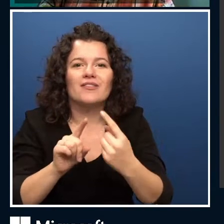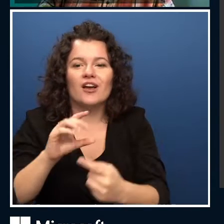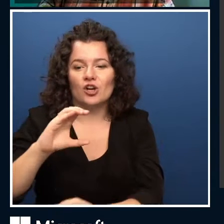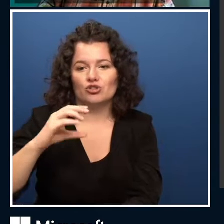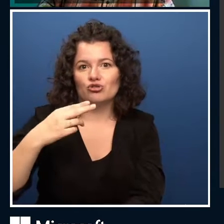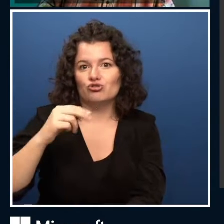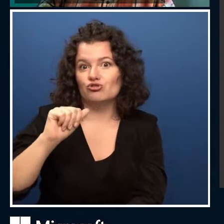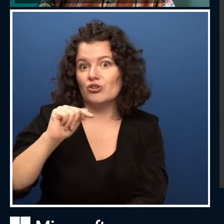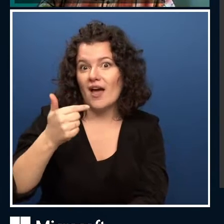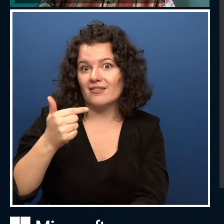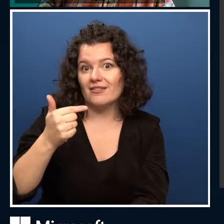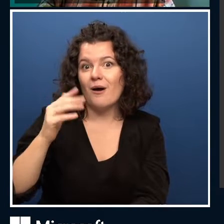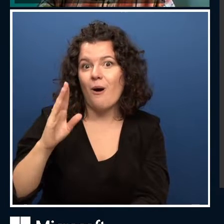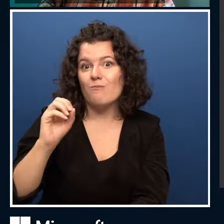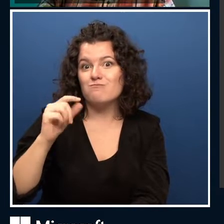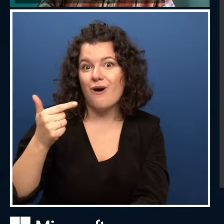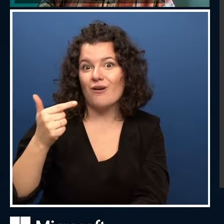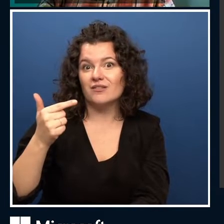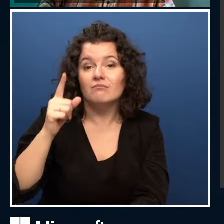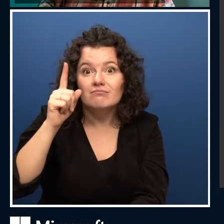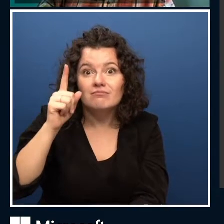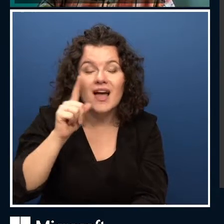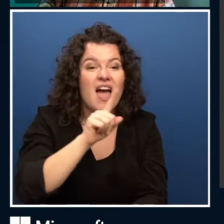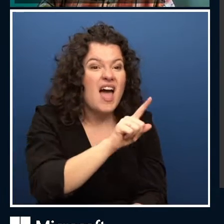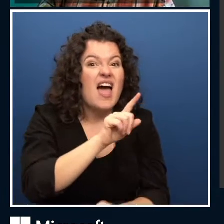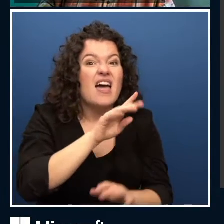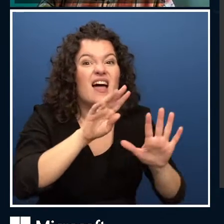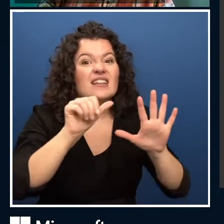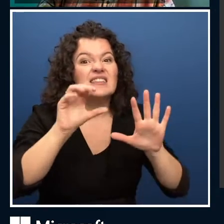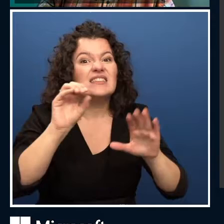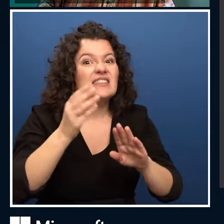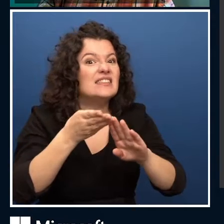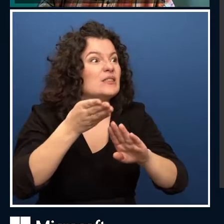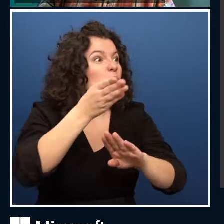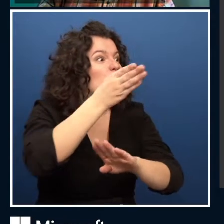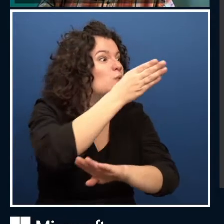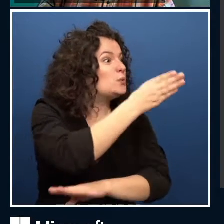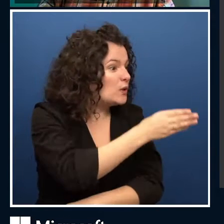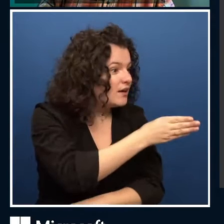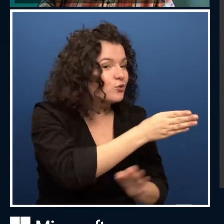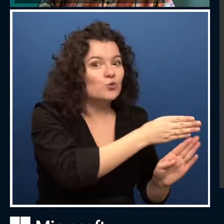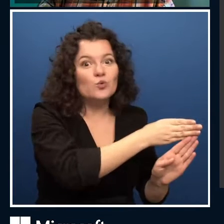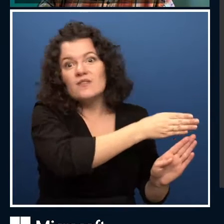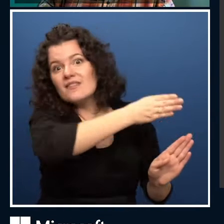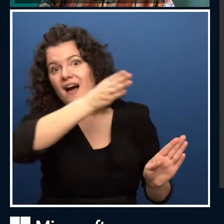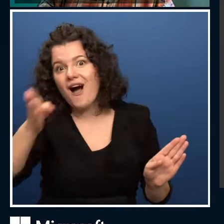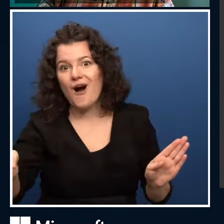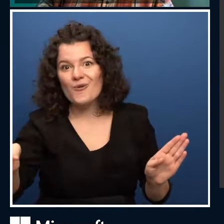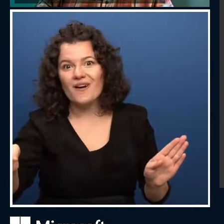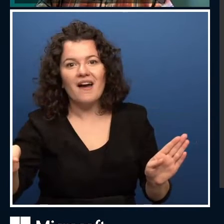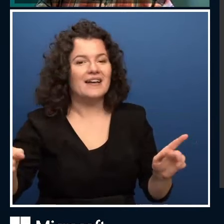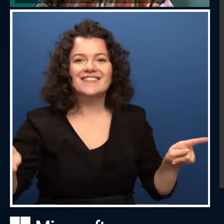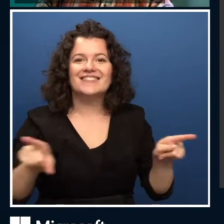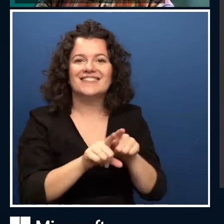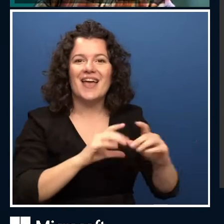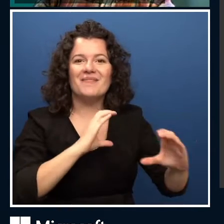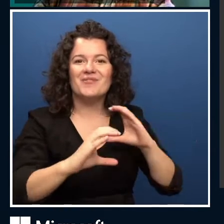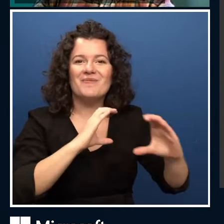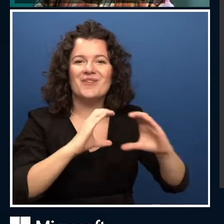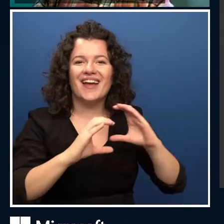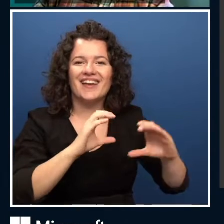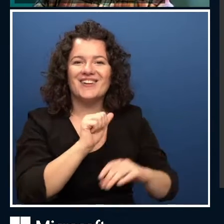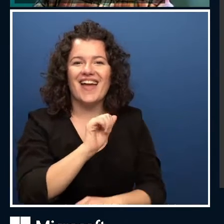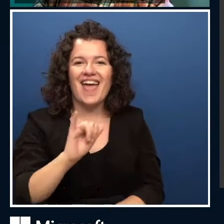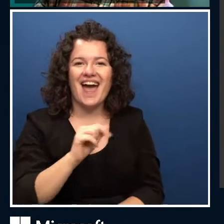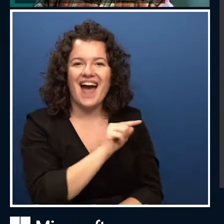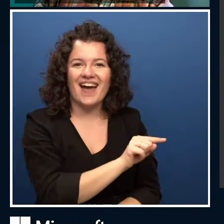stuff is not new, but we are progressing all the time. There was also things like Shaky. Shaky was a robot, a